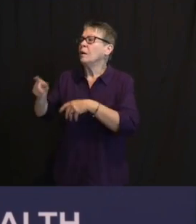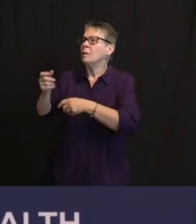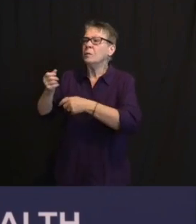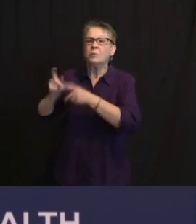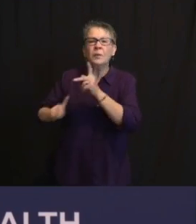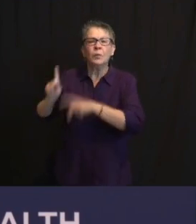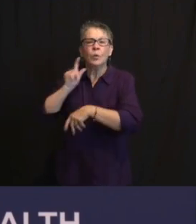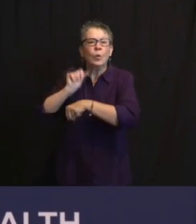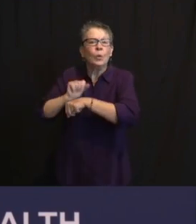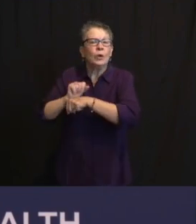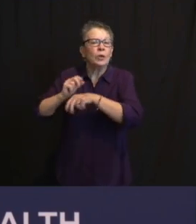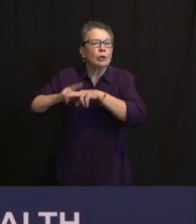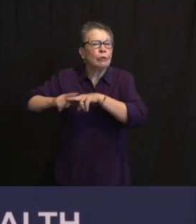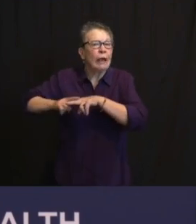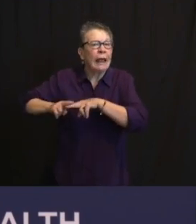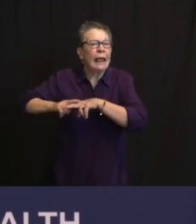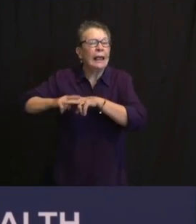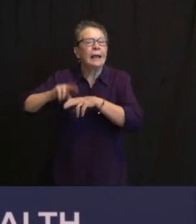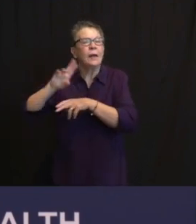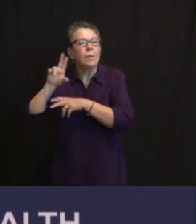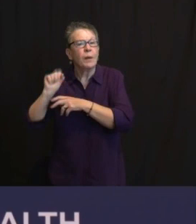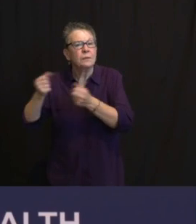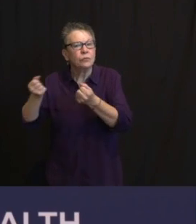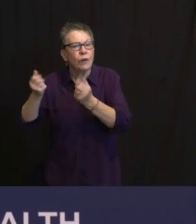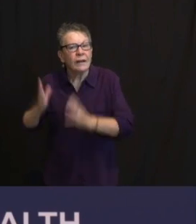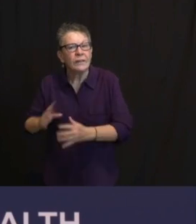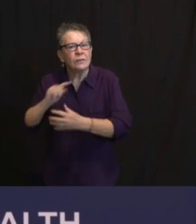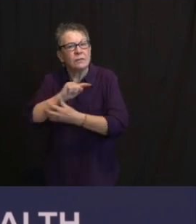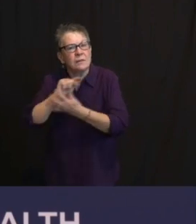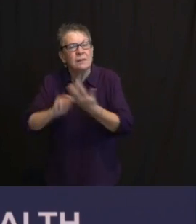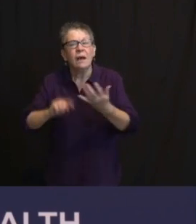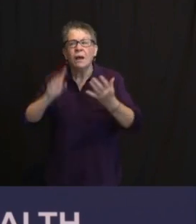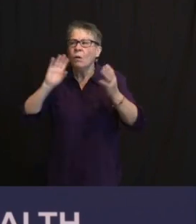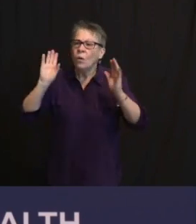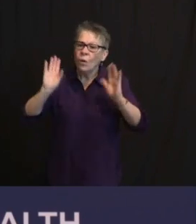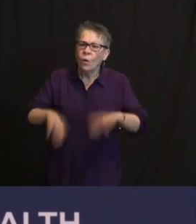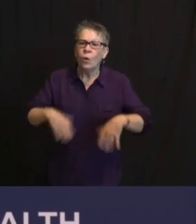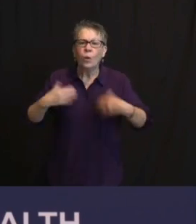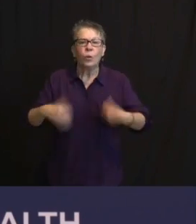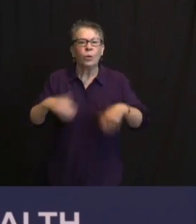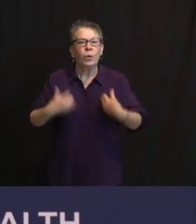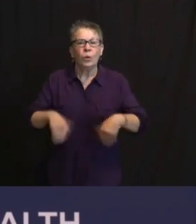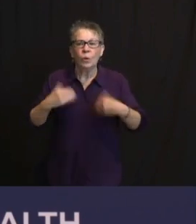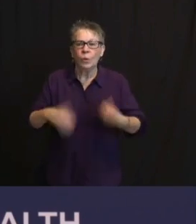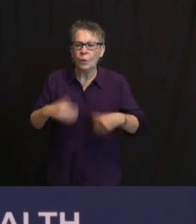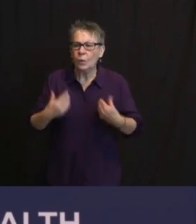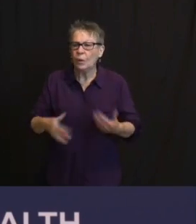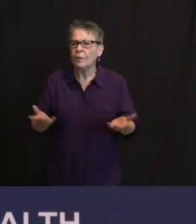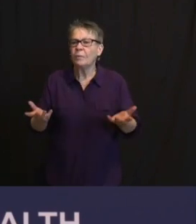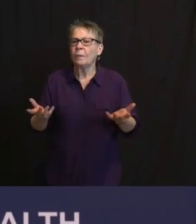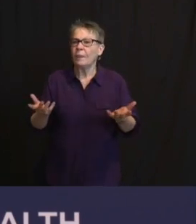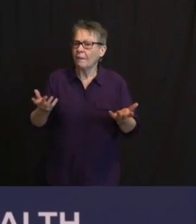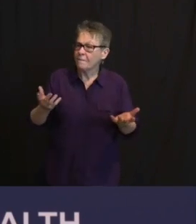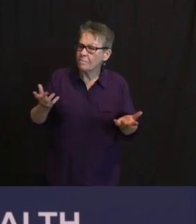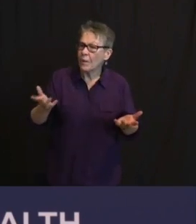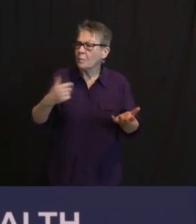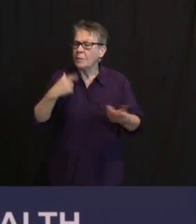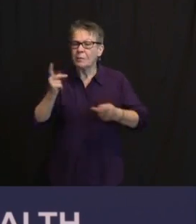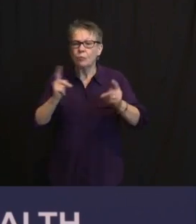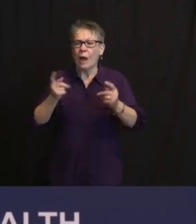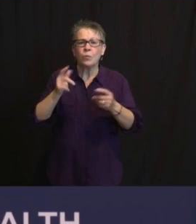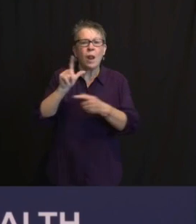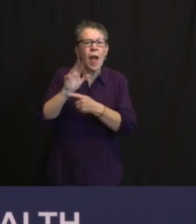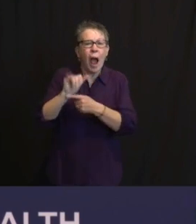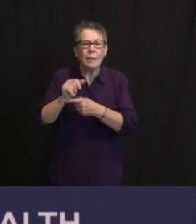I THINK EVERYBODY HAS PUT FORWARD A RESPONSIBLE AND COMPELLING CASE. AND, AND AGAIN, WE'RE TRYING TO DO THIS IN A RESPONSIBLE